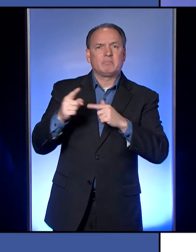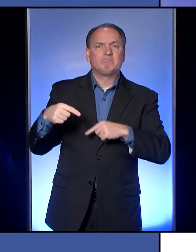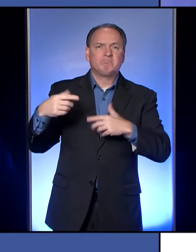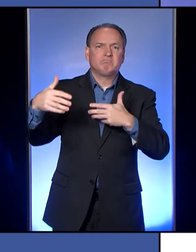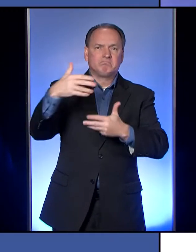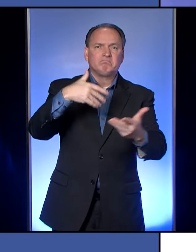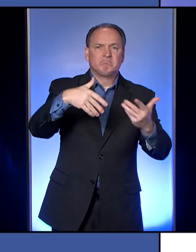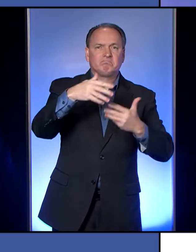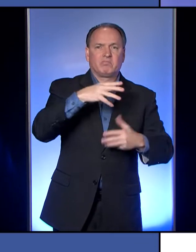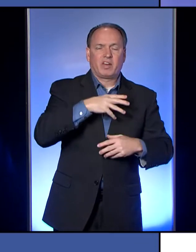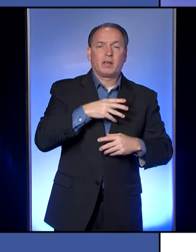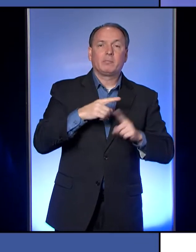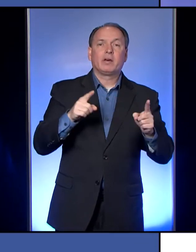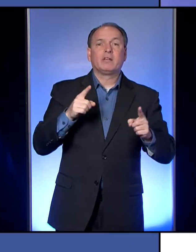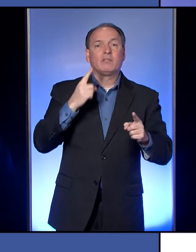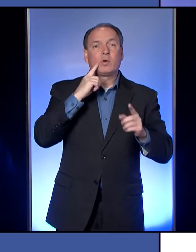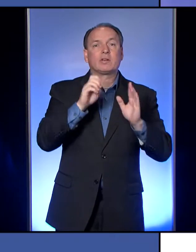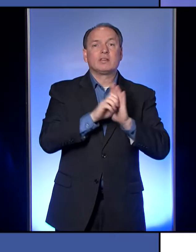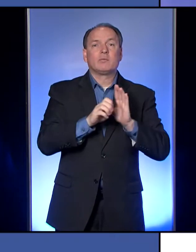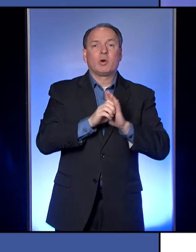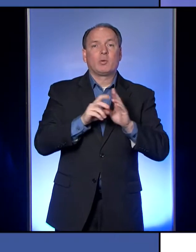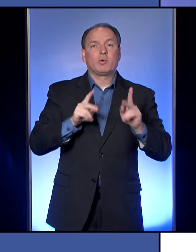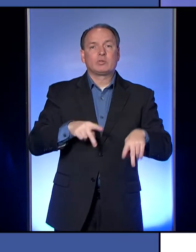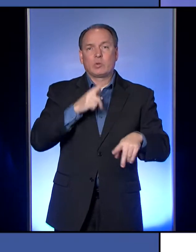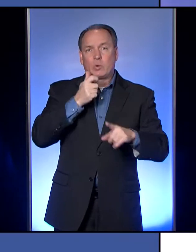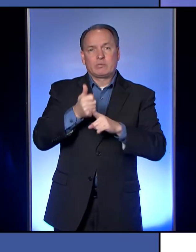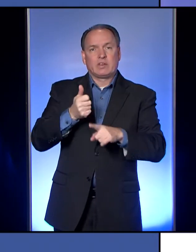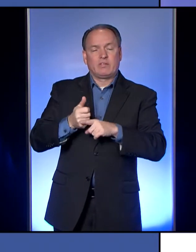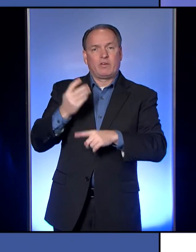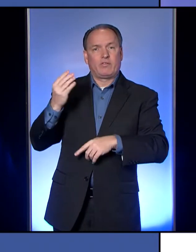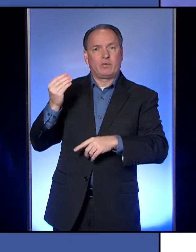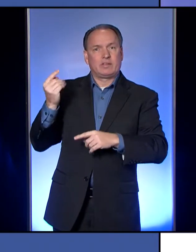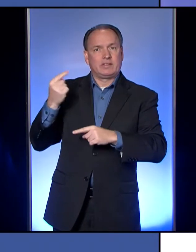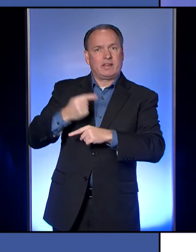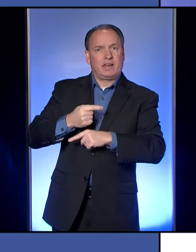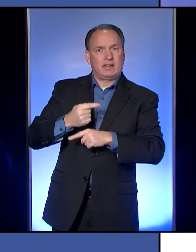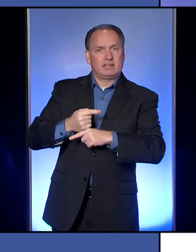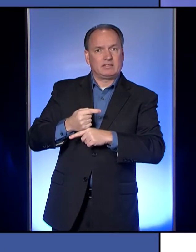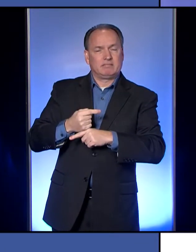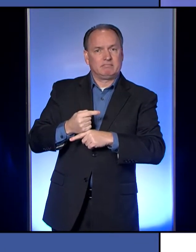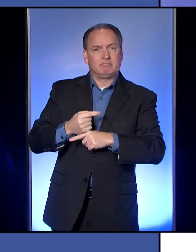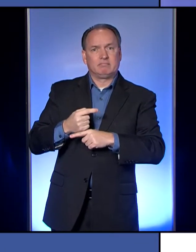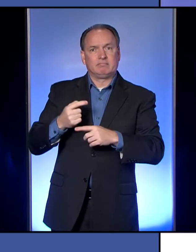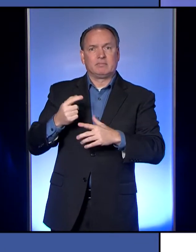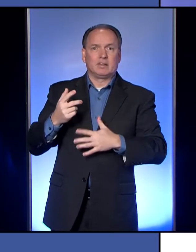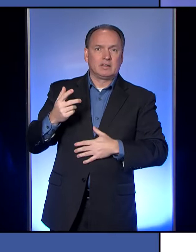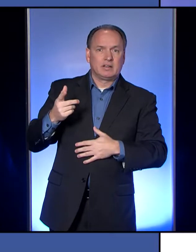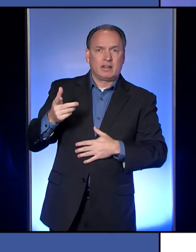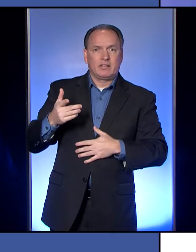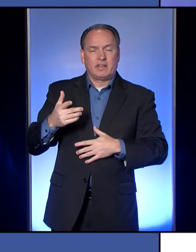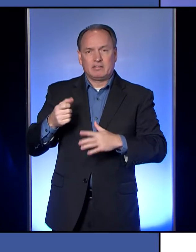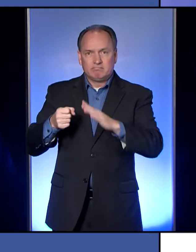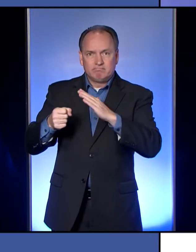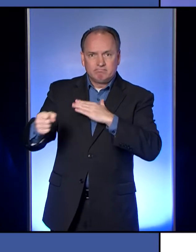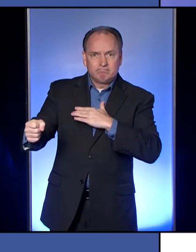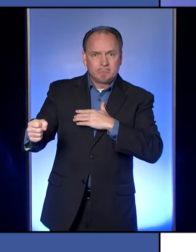let's just take a person who's in 14-day quarantine, and then maybe on day 12, they start to have symptoms.